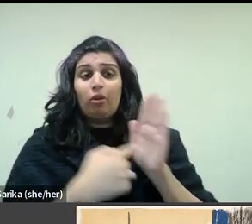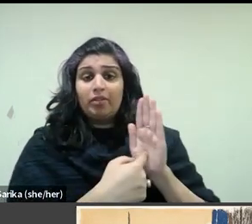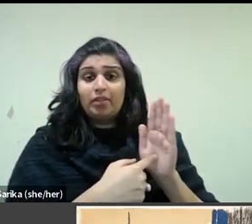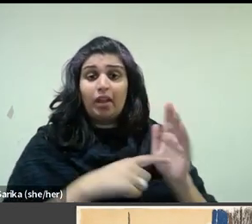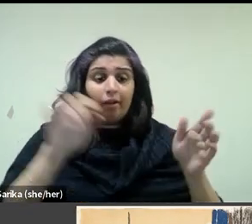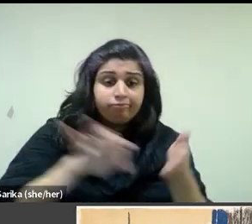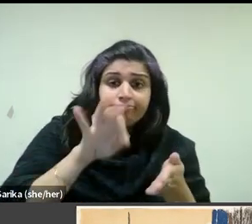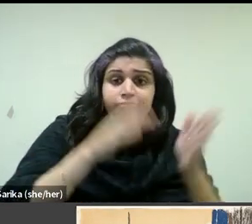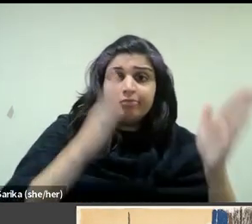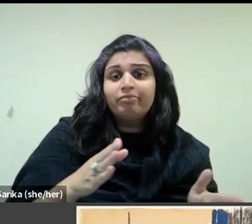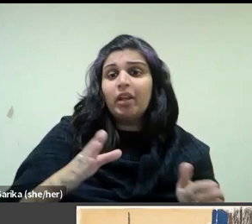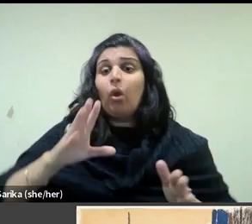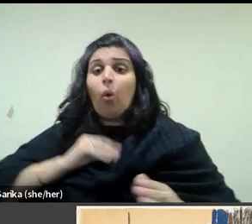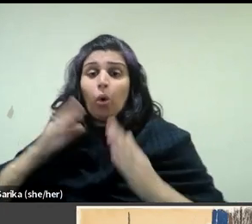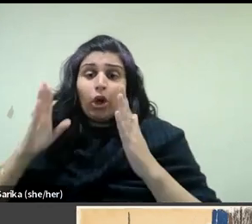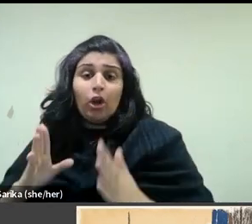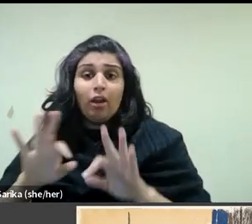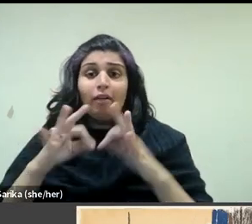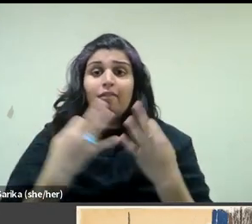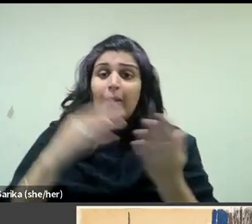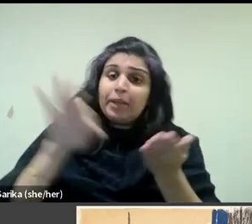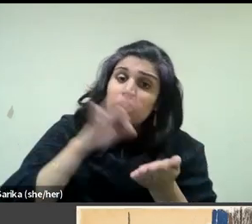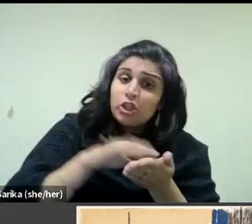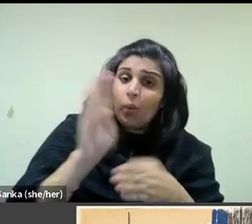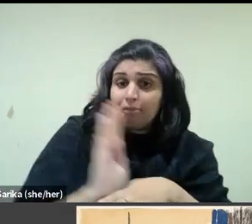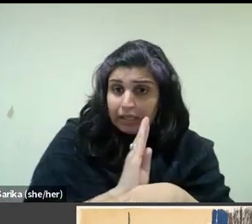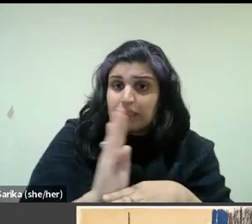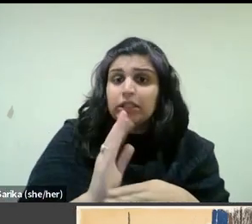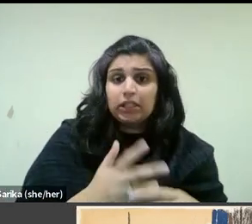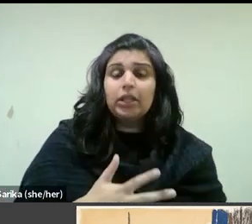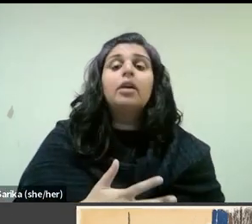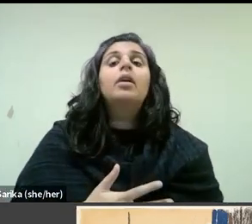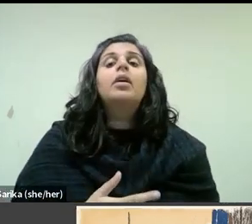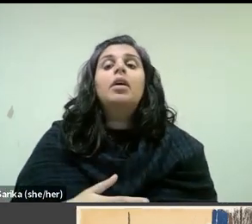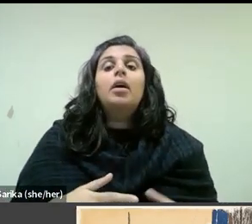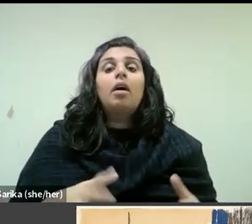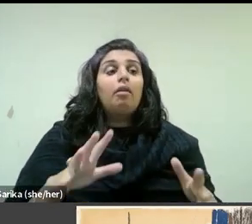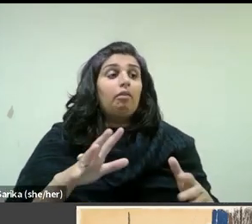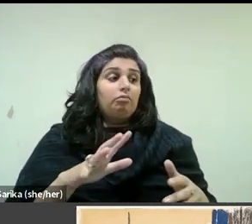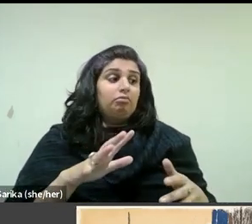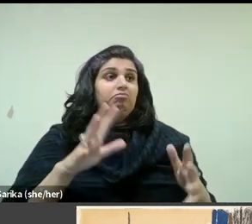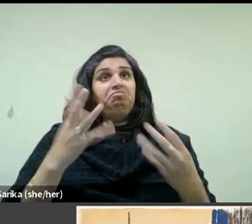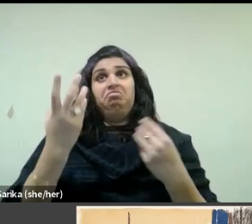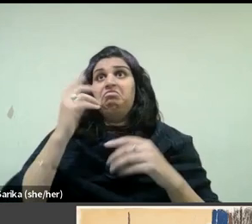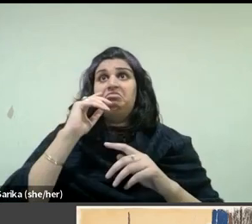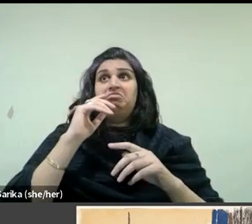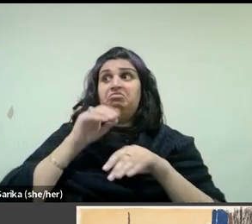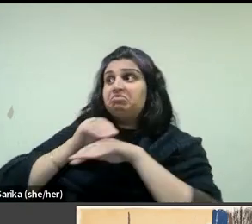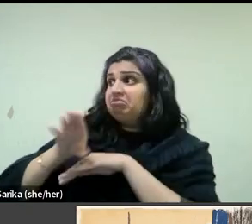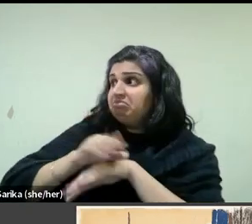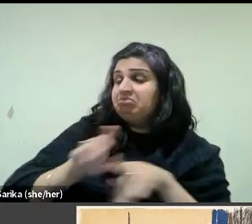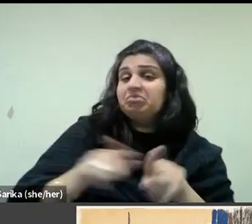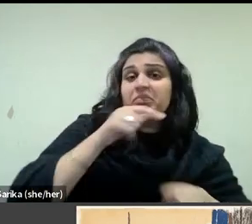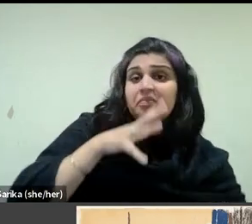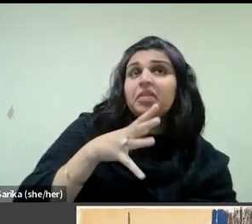patron as in owner of a family sewing business, the imparter of matriarchal advice and giver of maternal care to